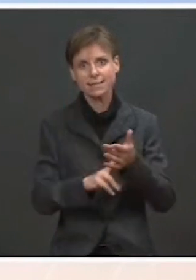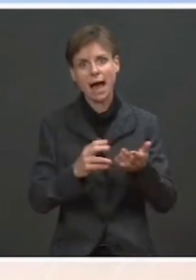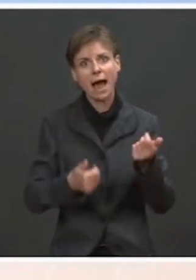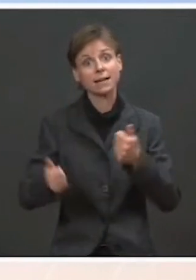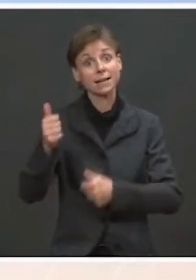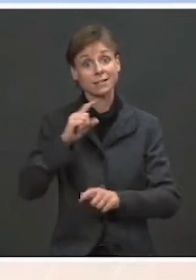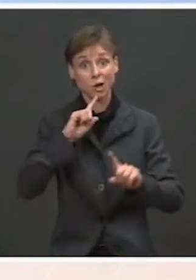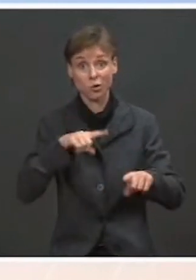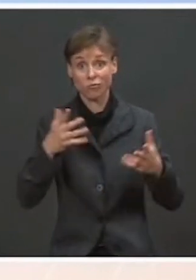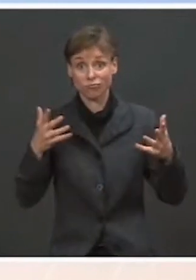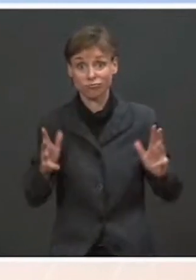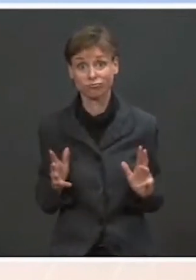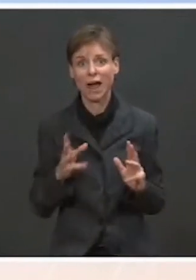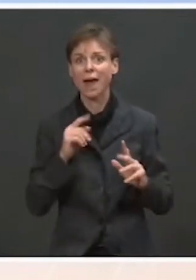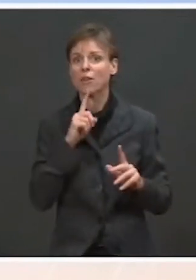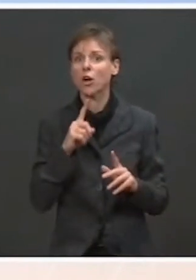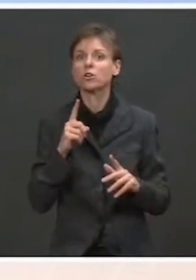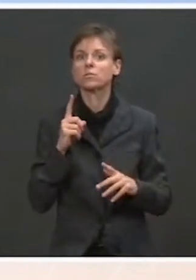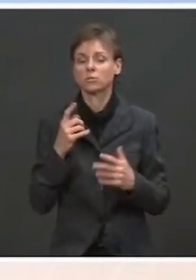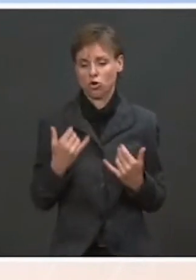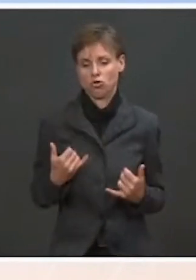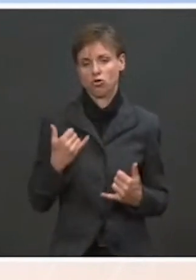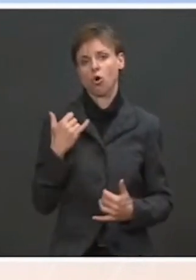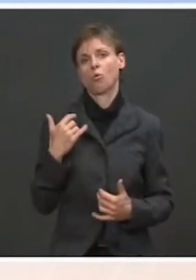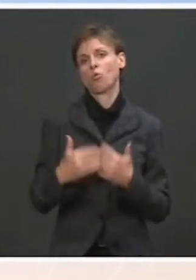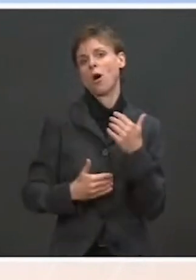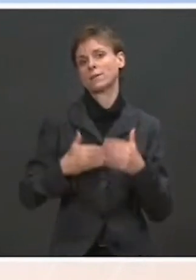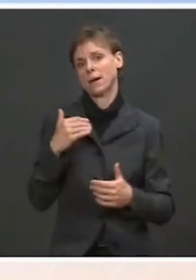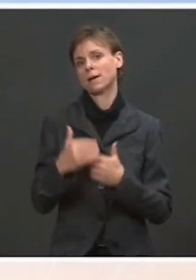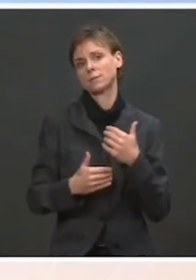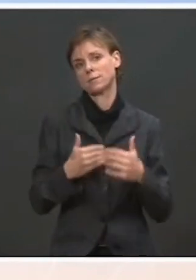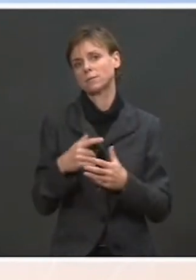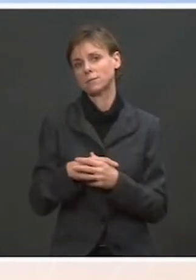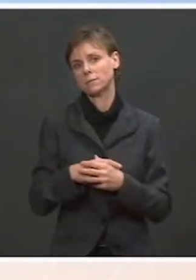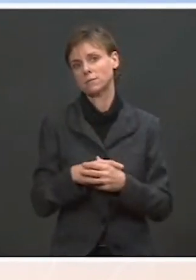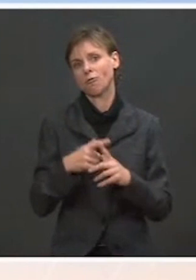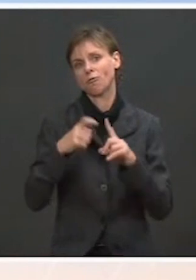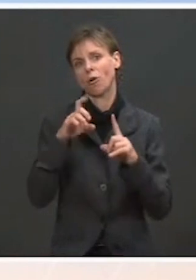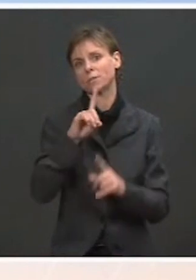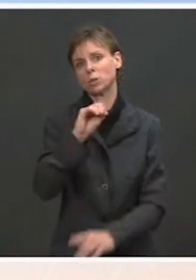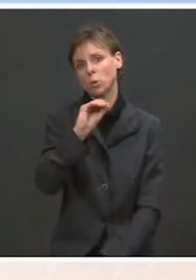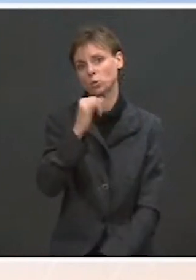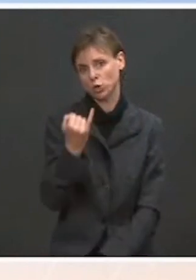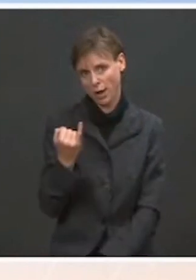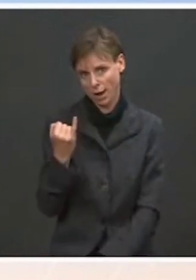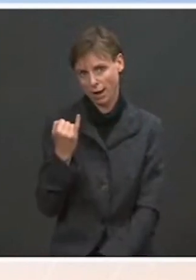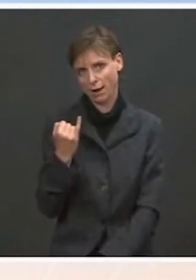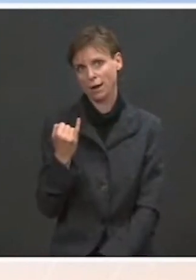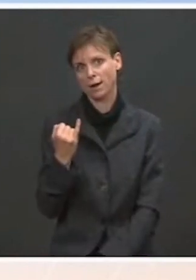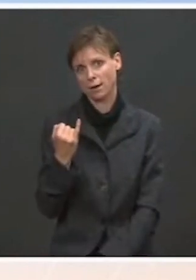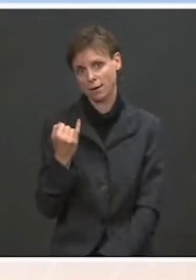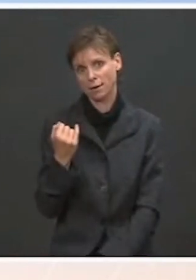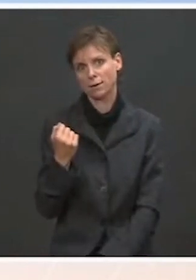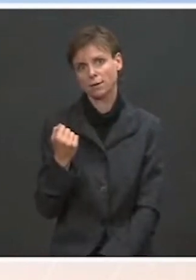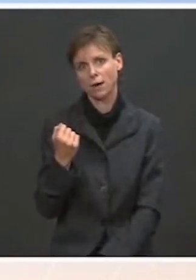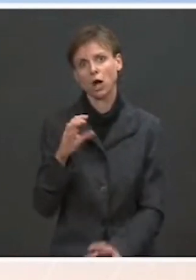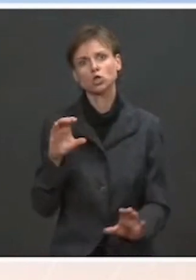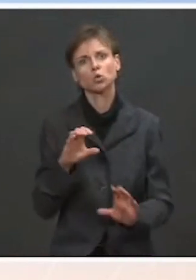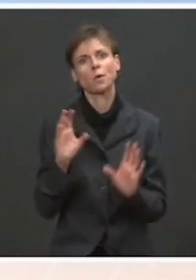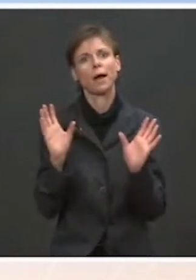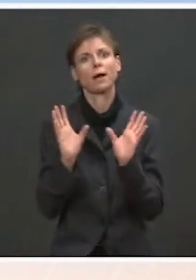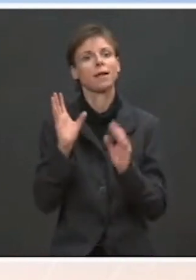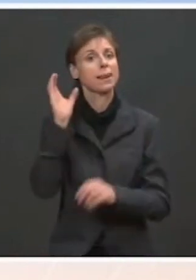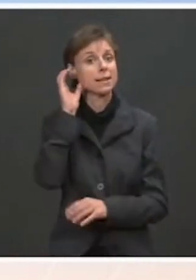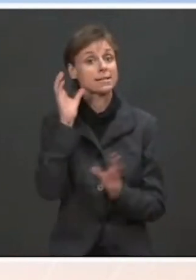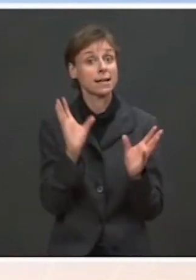actually, there are ongoing processes, including from the Department of Justice where they're doing listening sessions now.